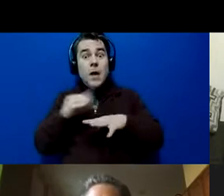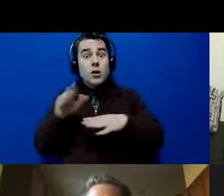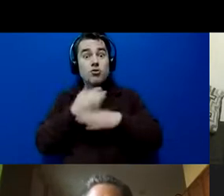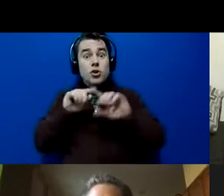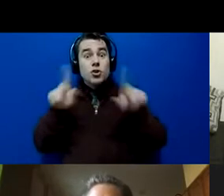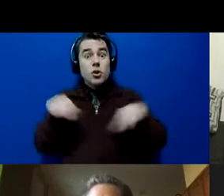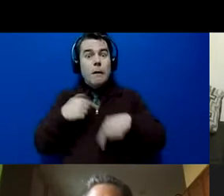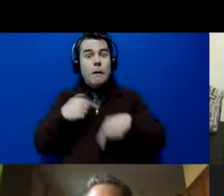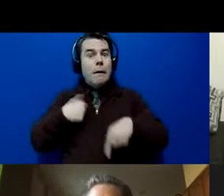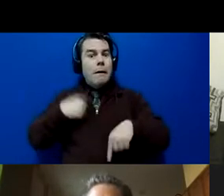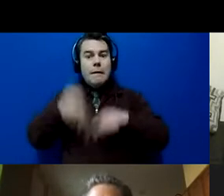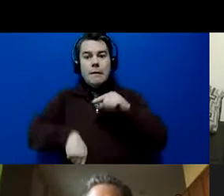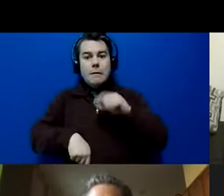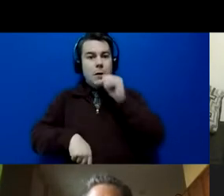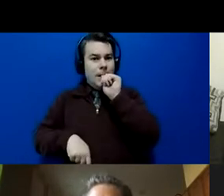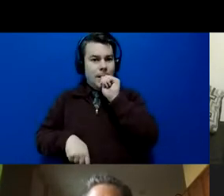I don't think I can do that.